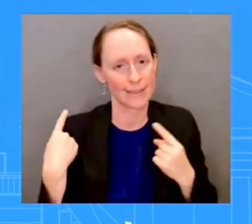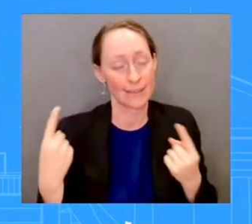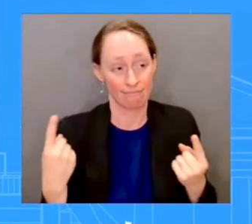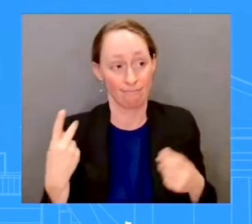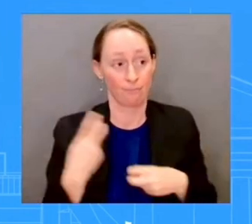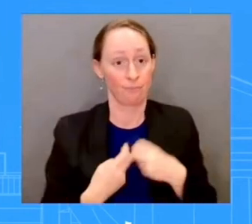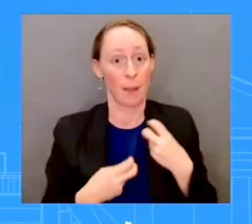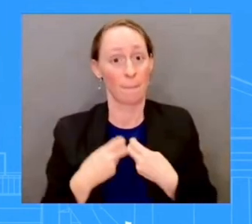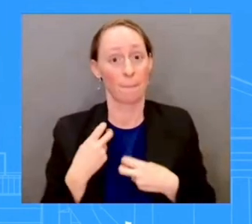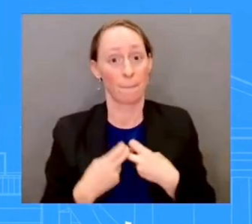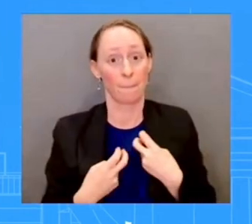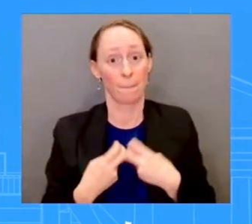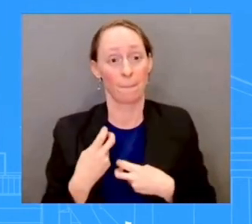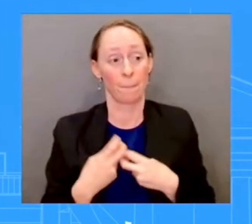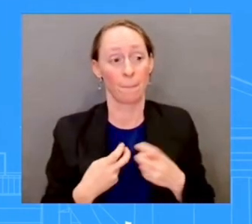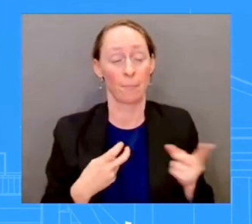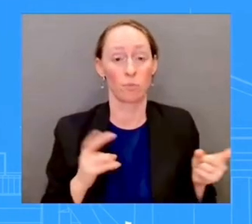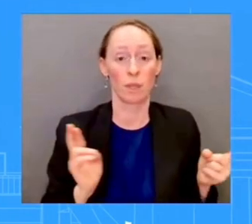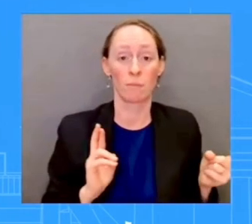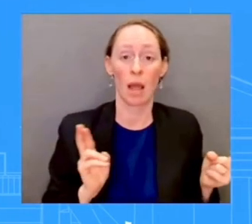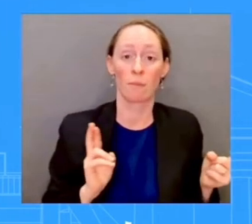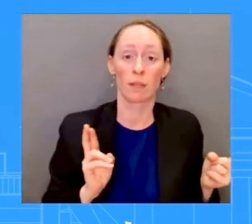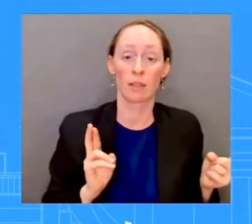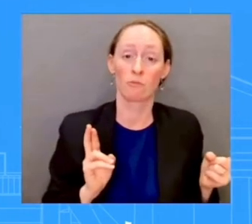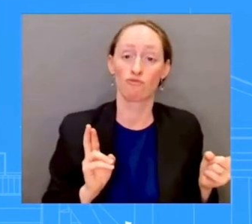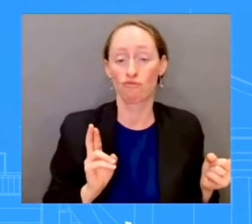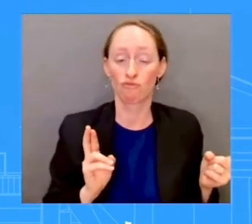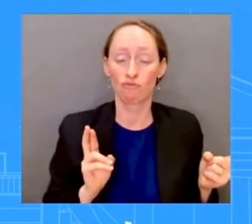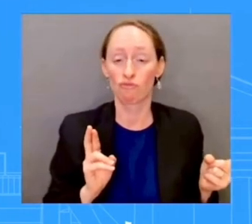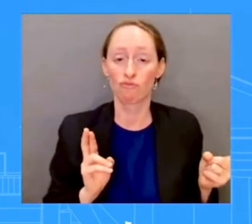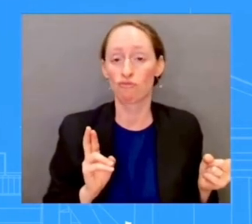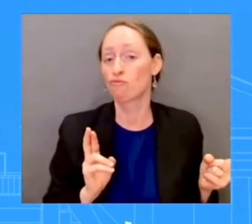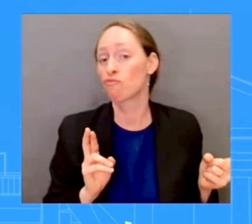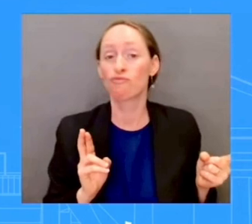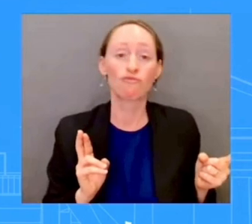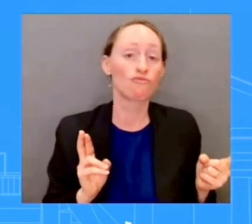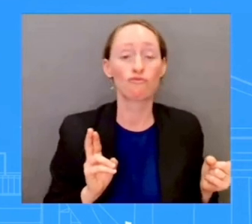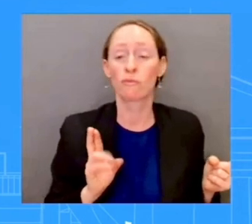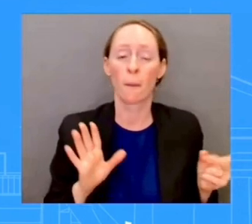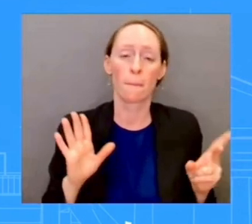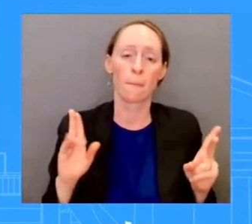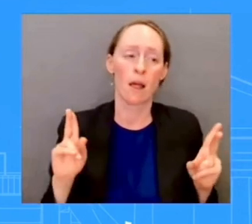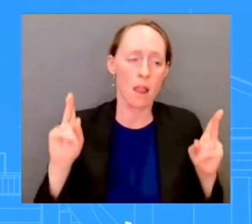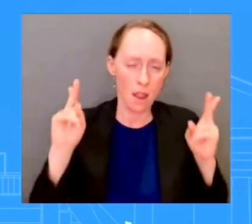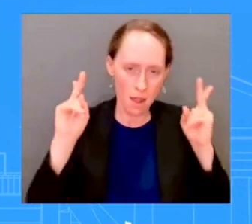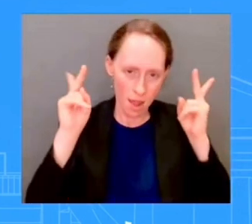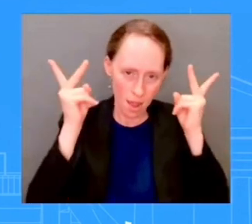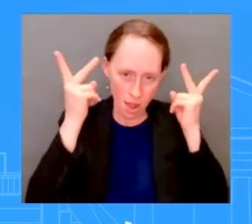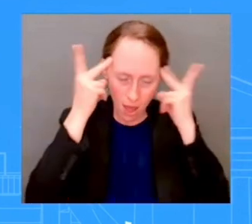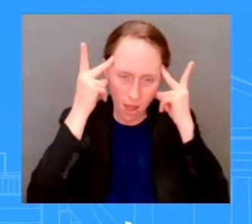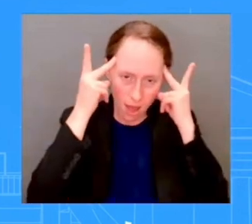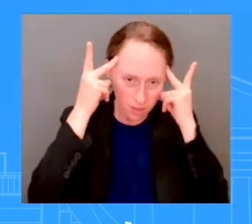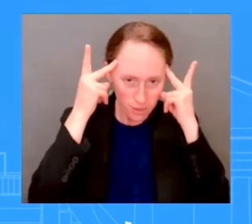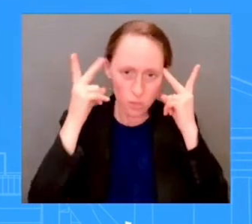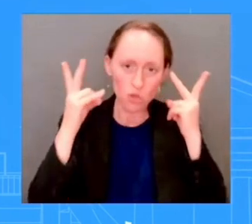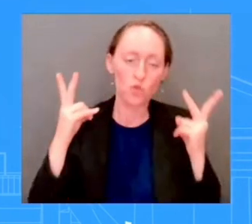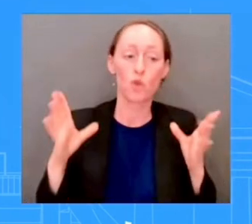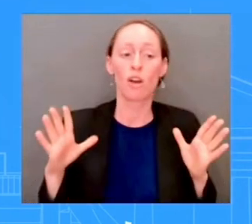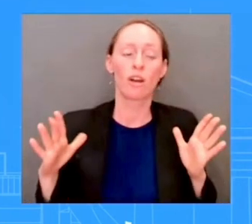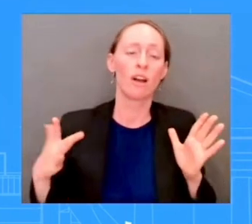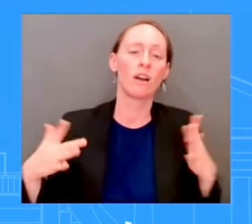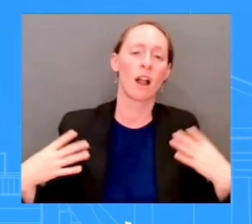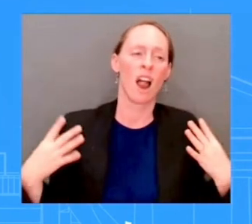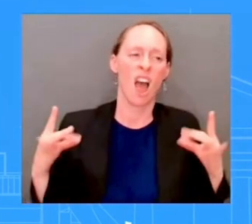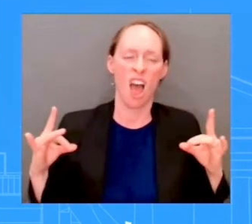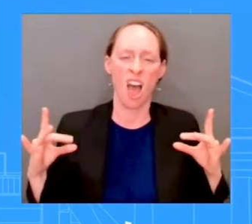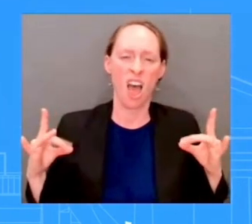political stunts that we have seen over and over and over again. And so the President has asked